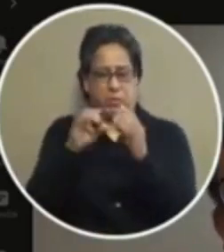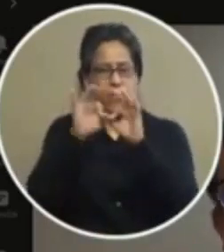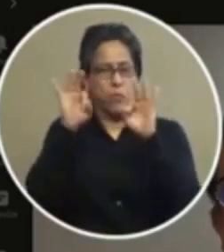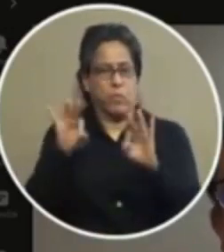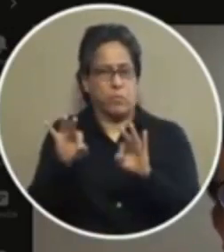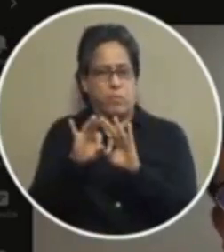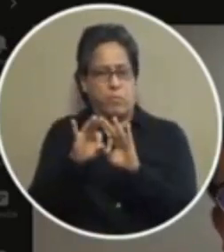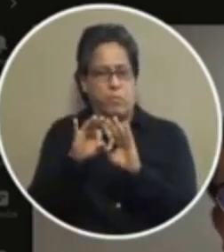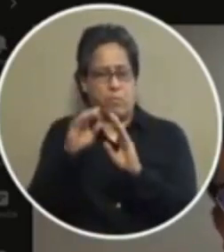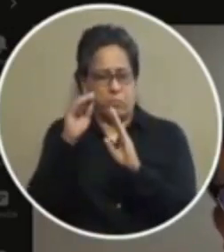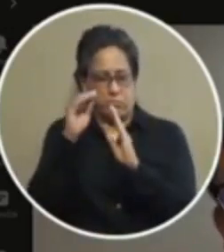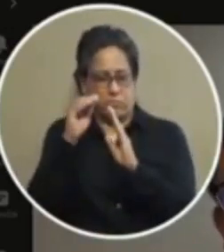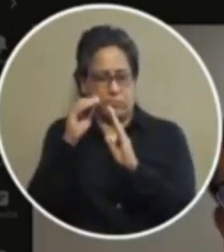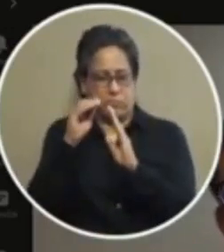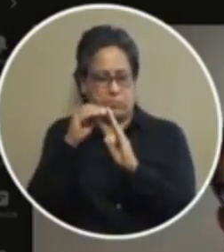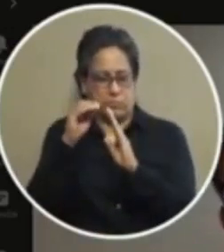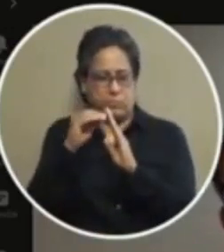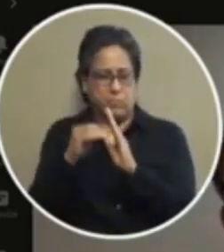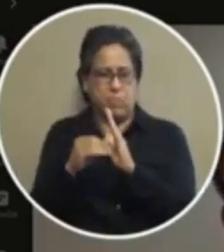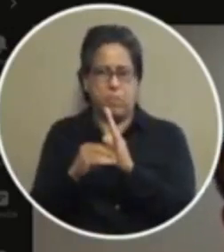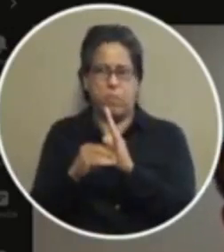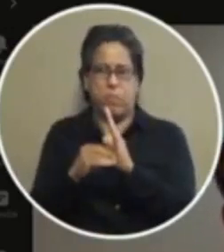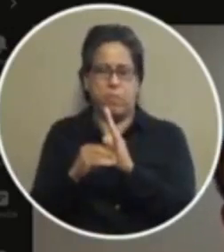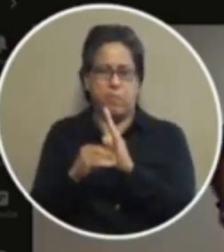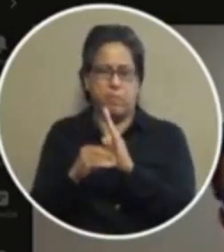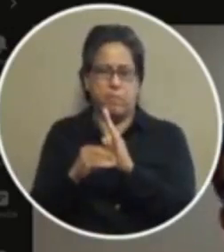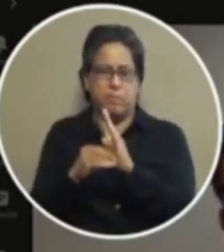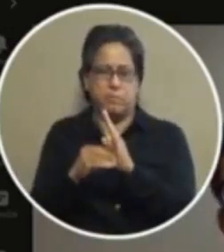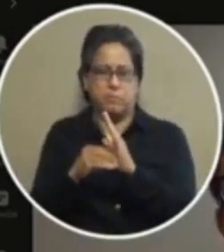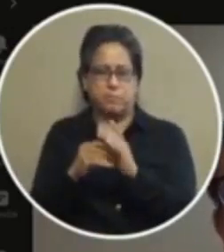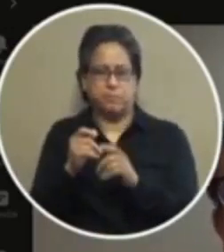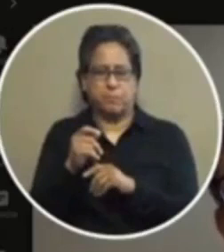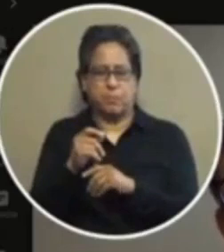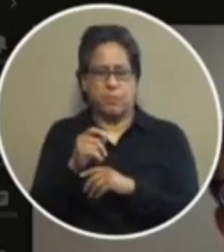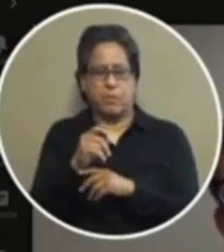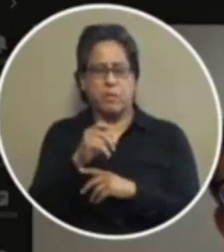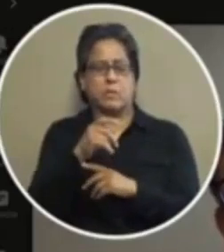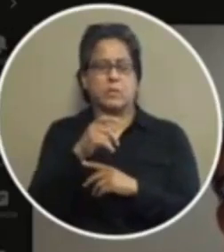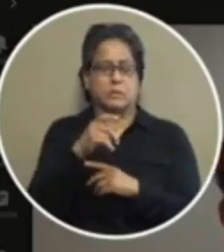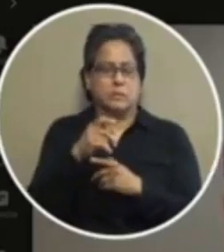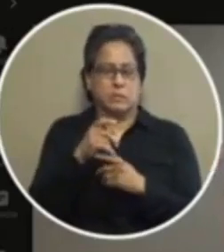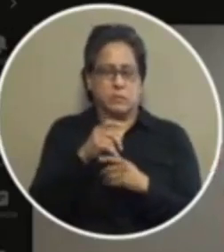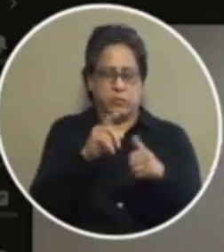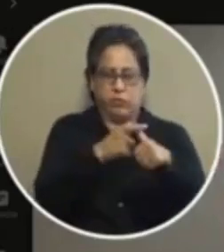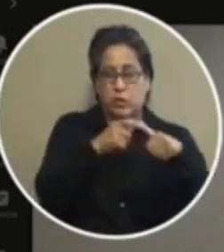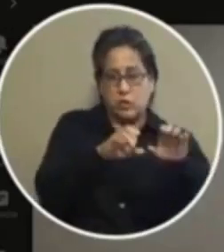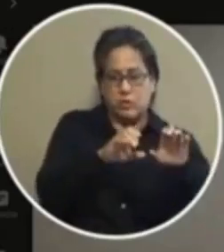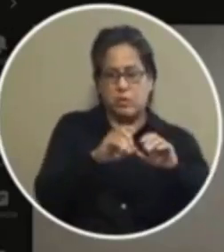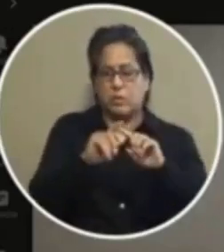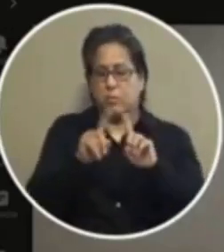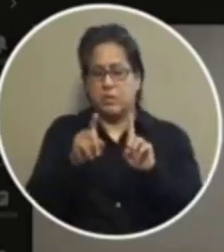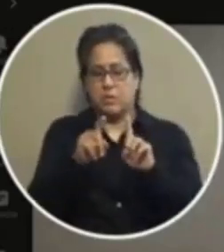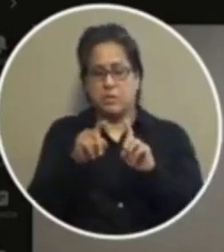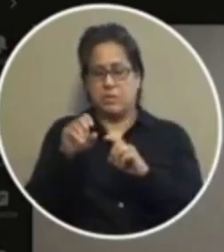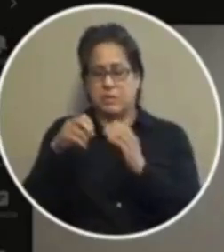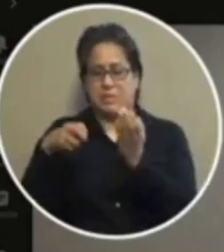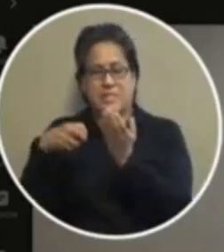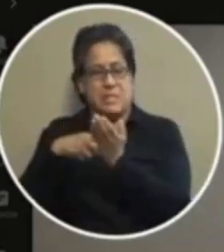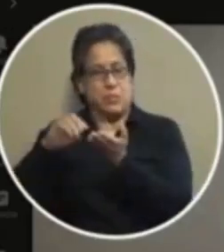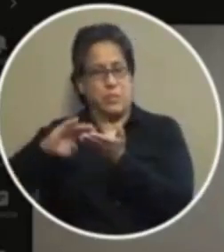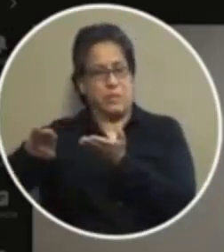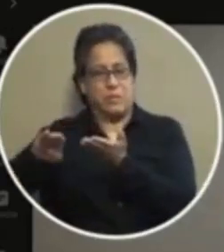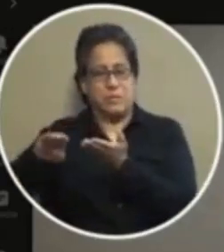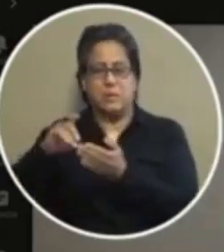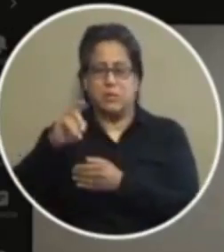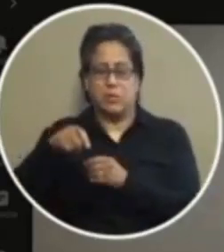so they are you talking about you're talking about first chance right right right we gave them a form but if you do sight and release you're going to